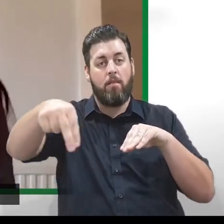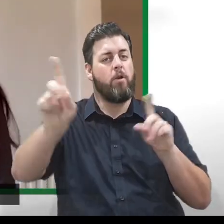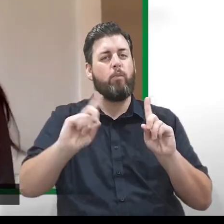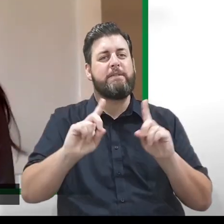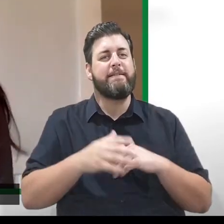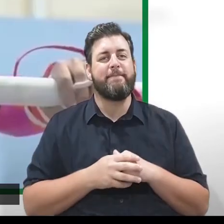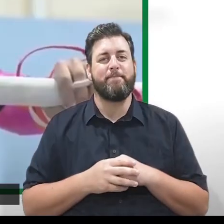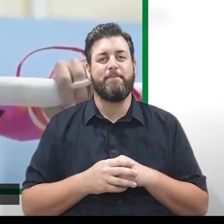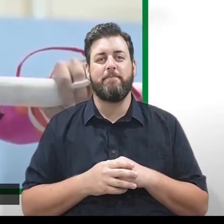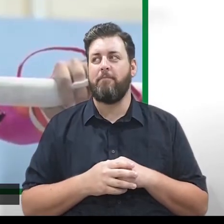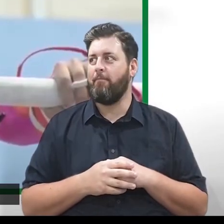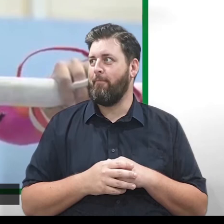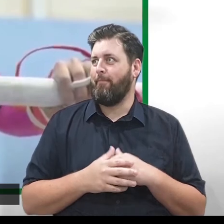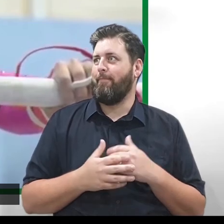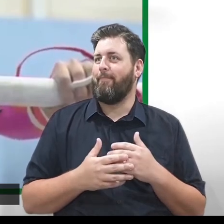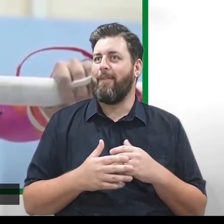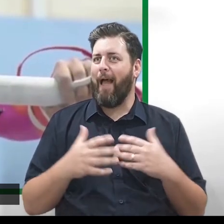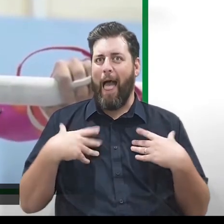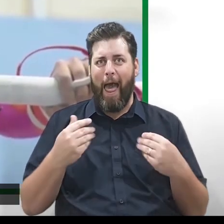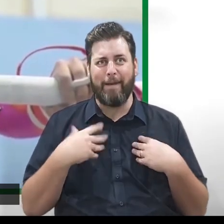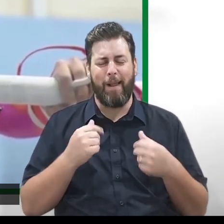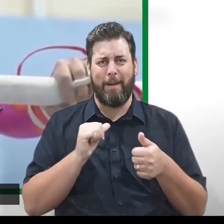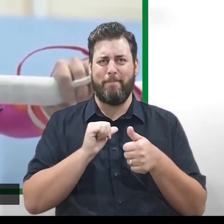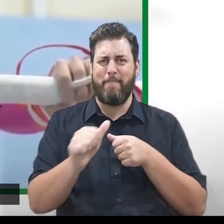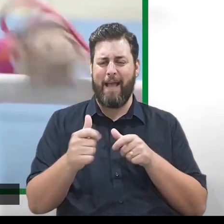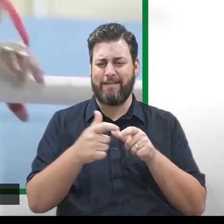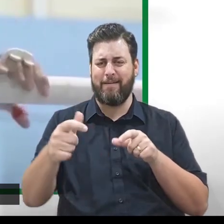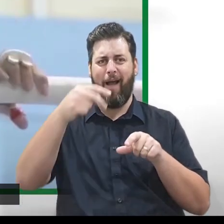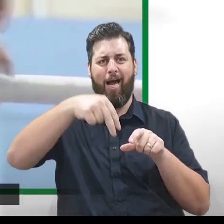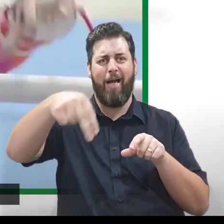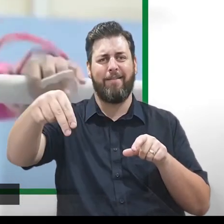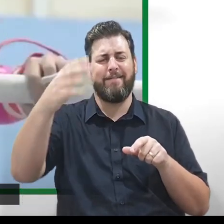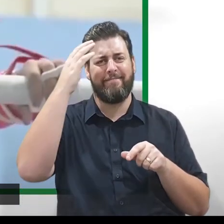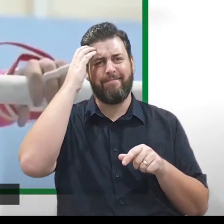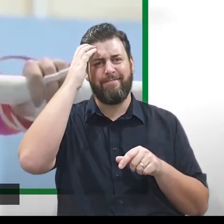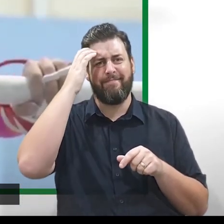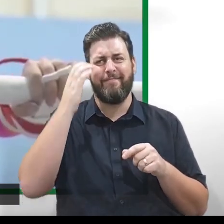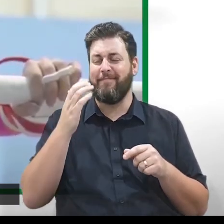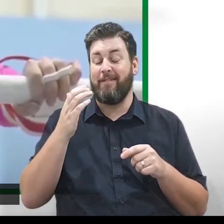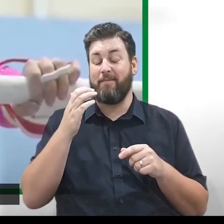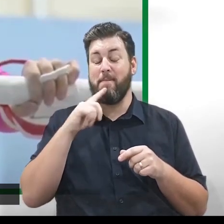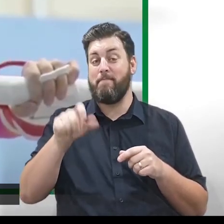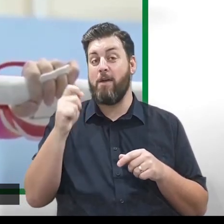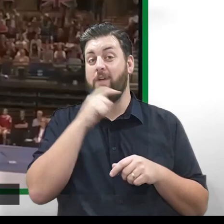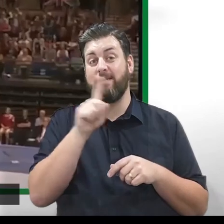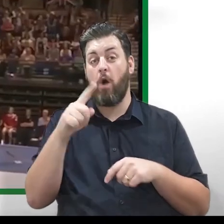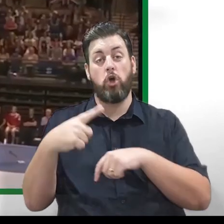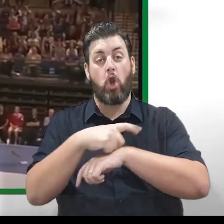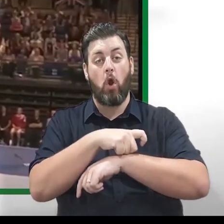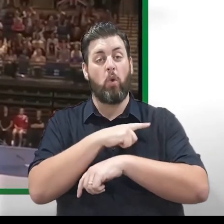What animal would be best on a balance sheet? Do you know what I'm going to go a bit random here? A slug because they'd be able to stick to it.